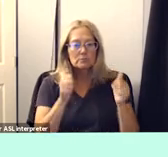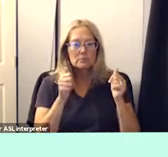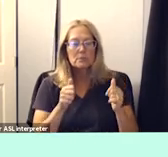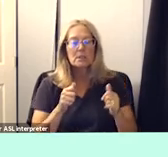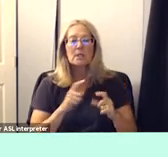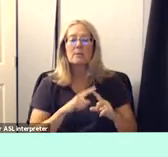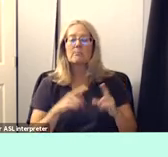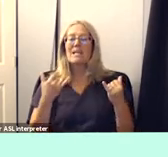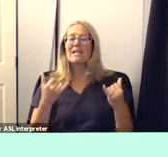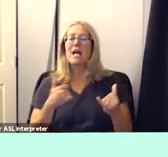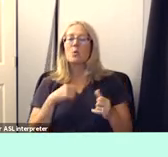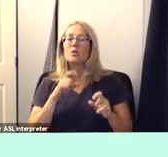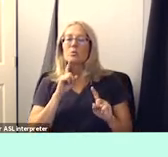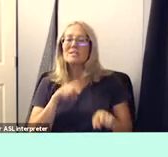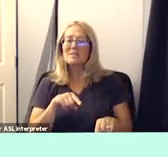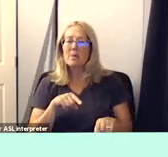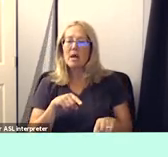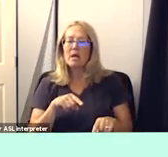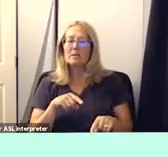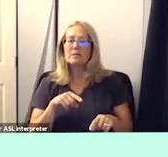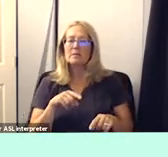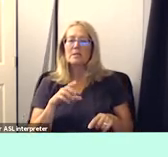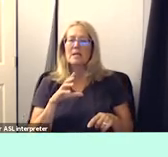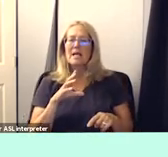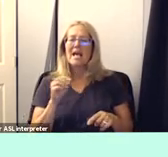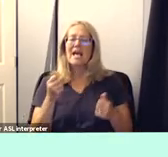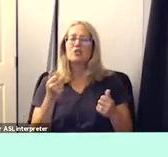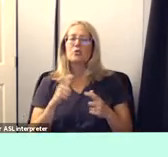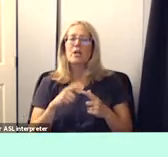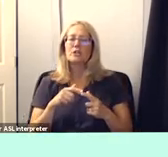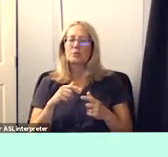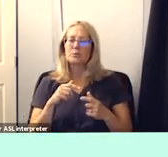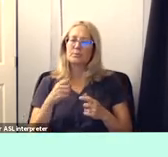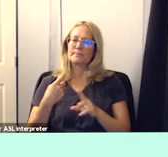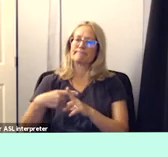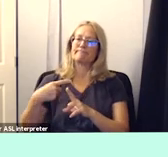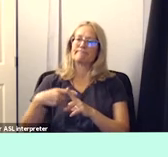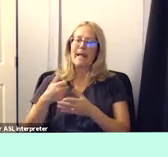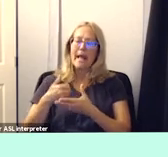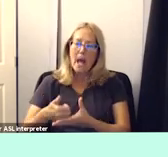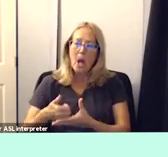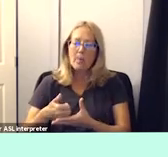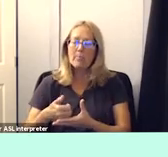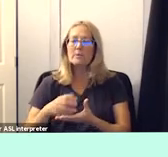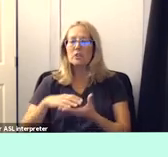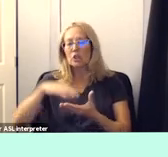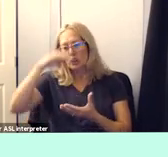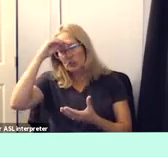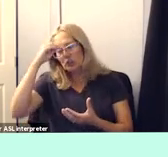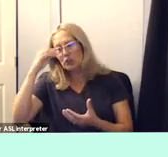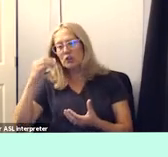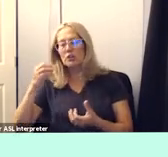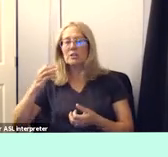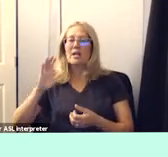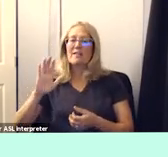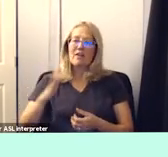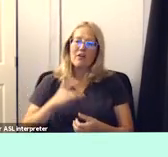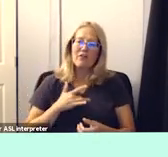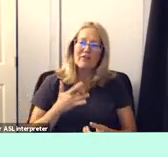we respond to student behavior so that we can help them help them help how to manage their feelings